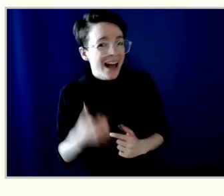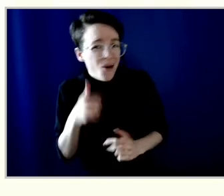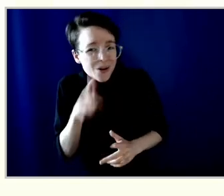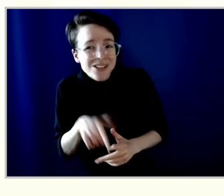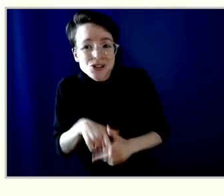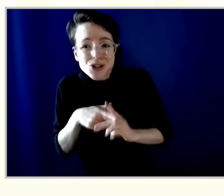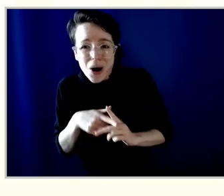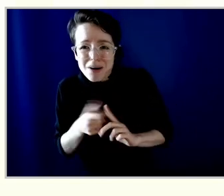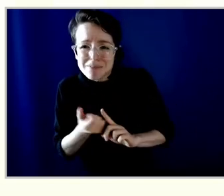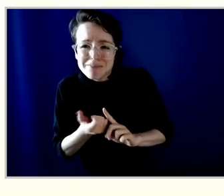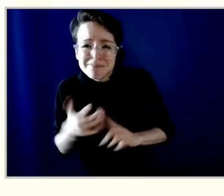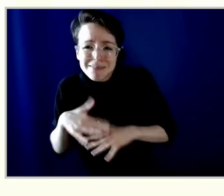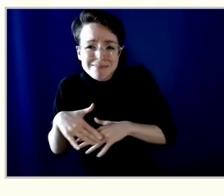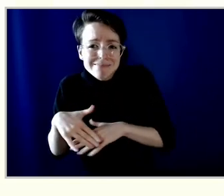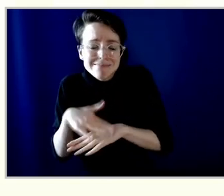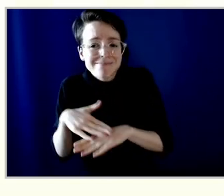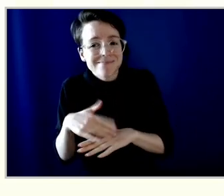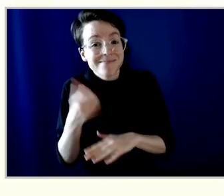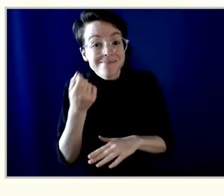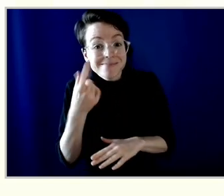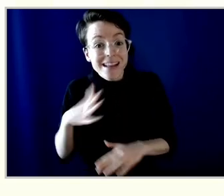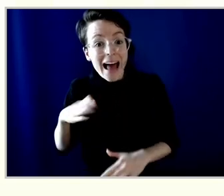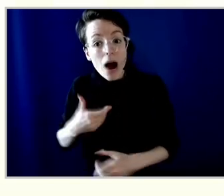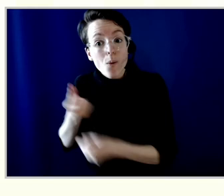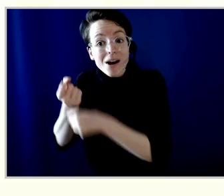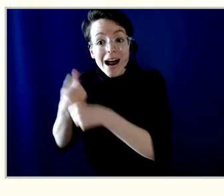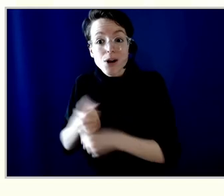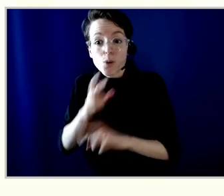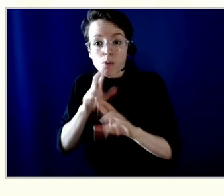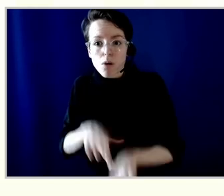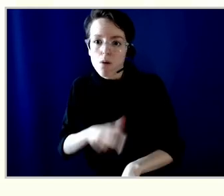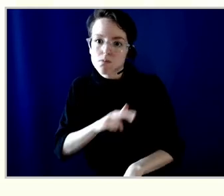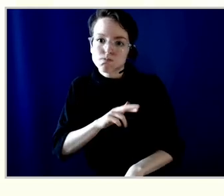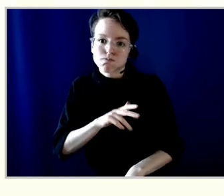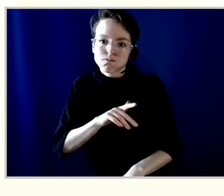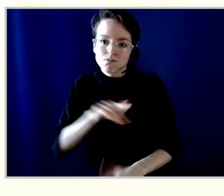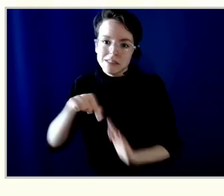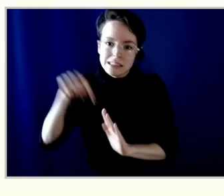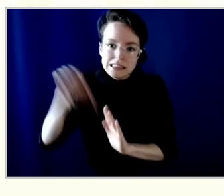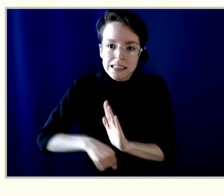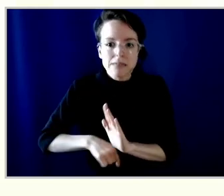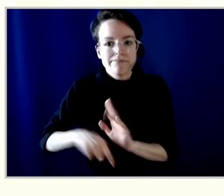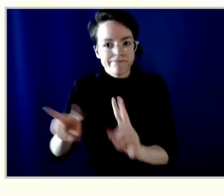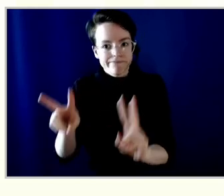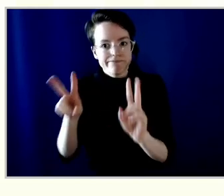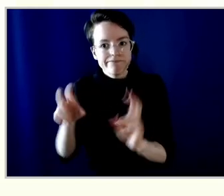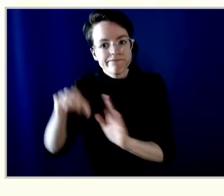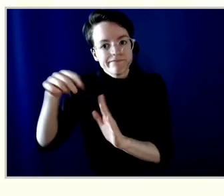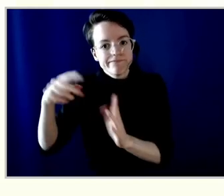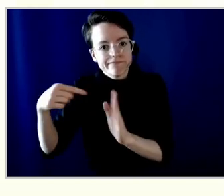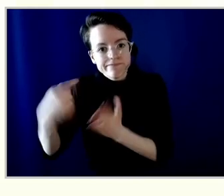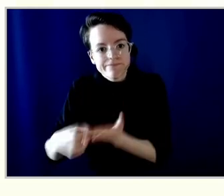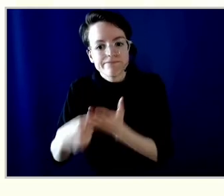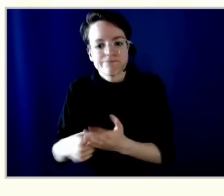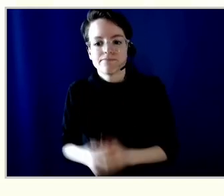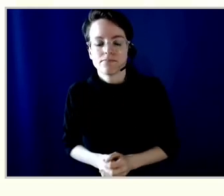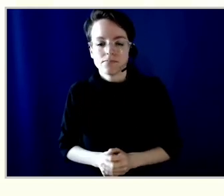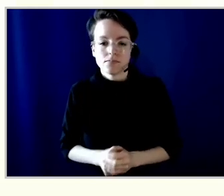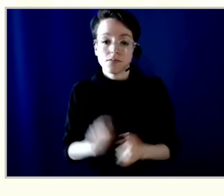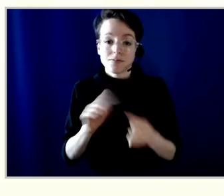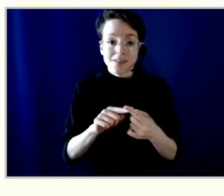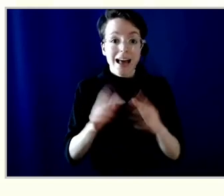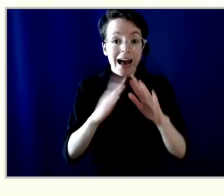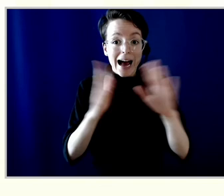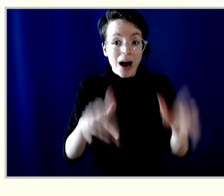really outline a lot more detail on actually pretty much all of those topics. So certainly on housing and affordability, we,